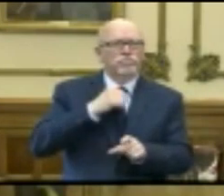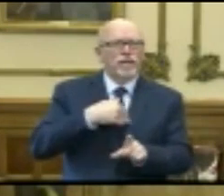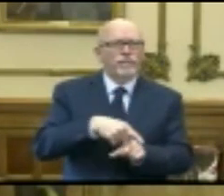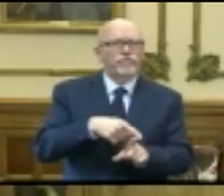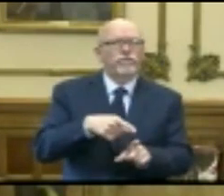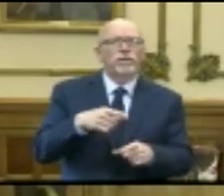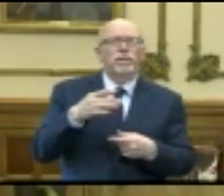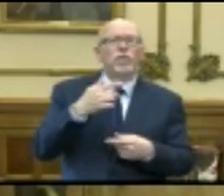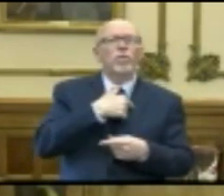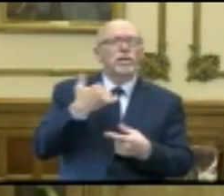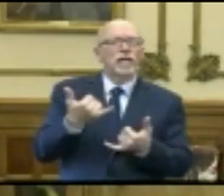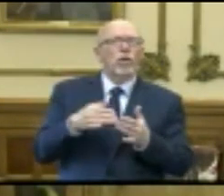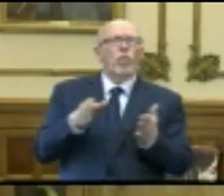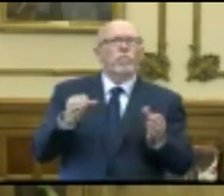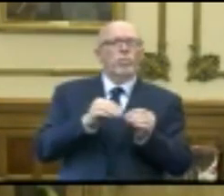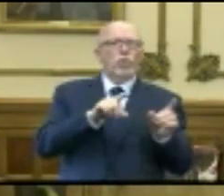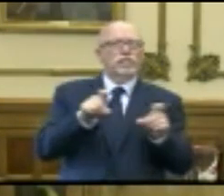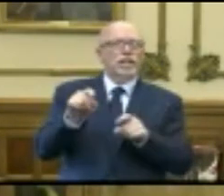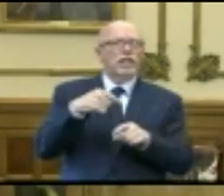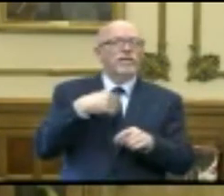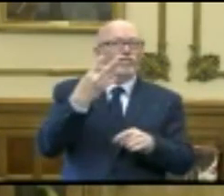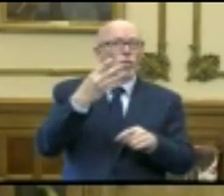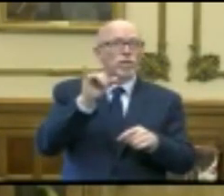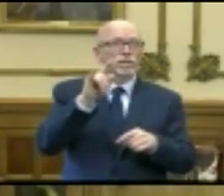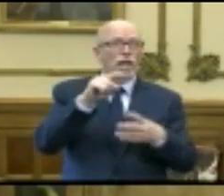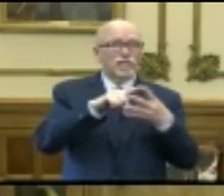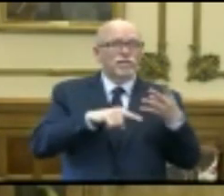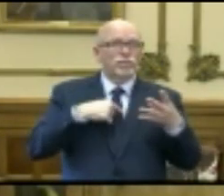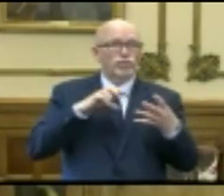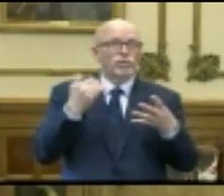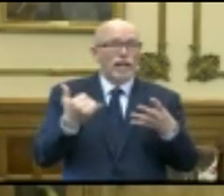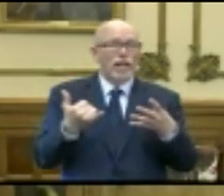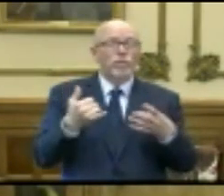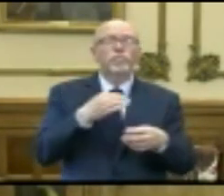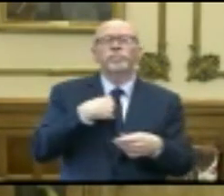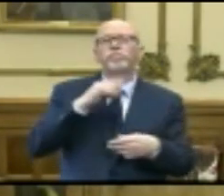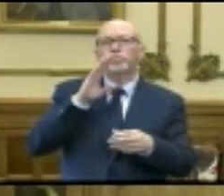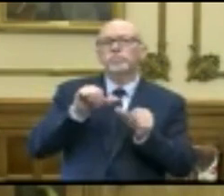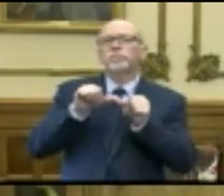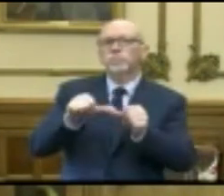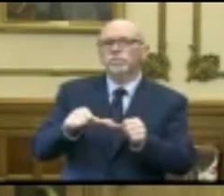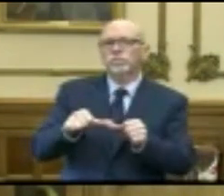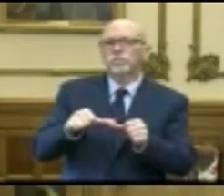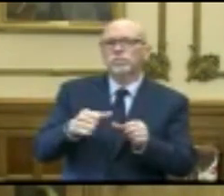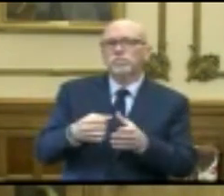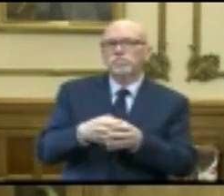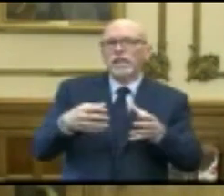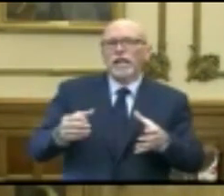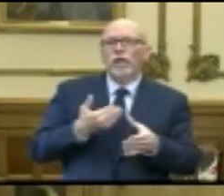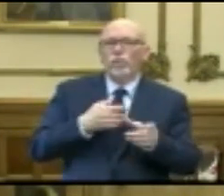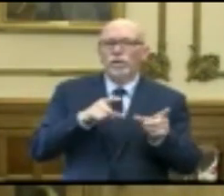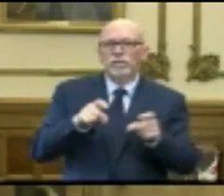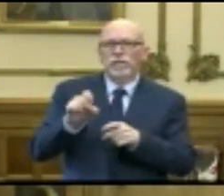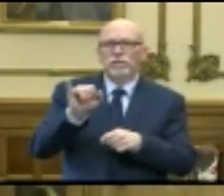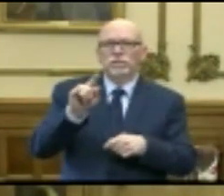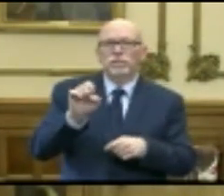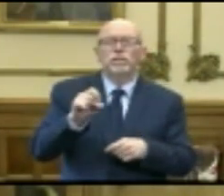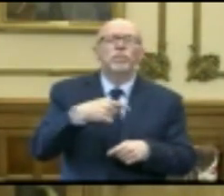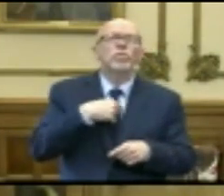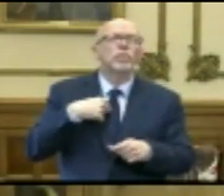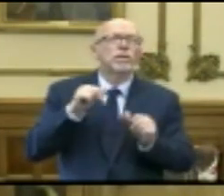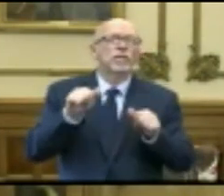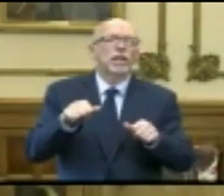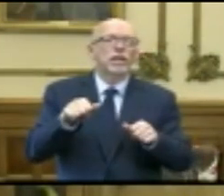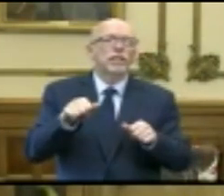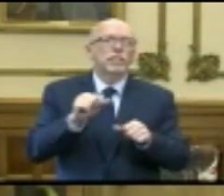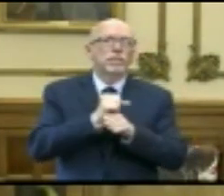that's why we're opening up the testing at our four testing sites that we're doing now, and we are going to continue to expand those testing sites so that we can